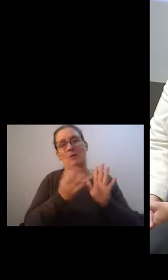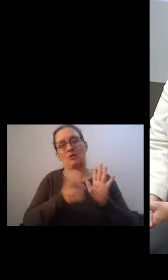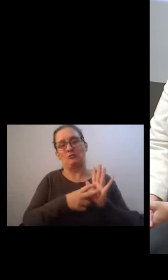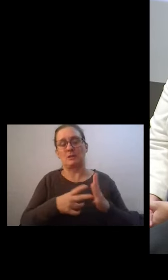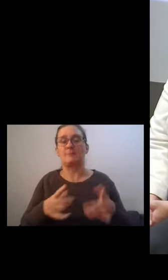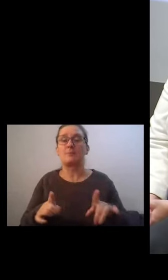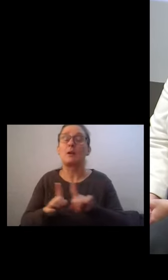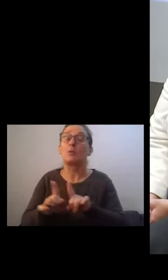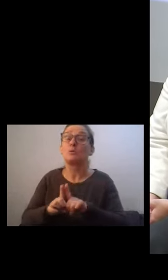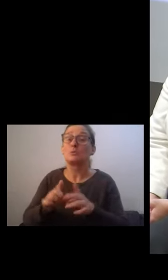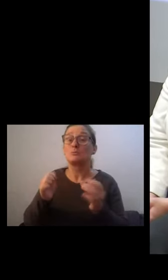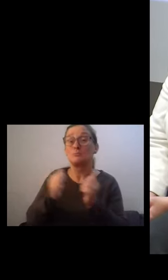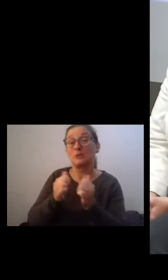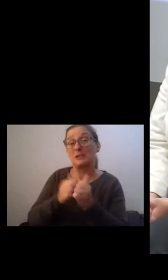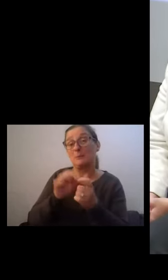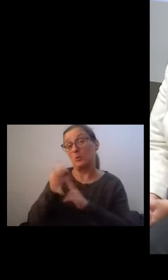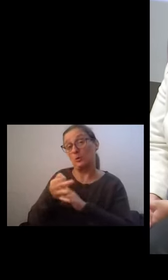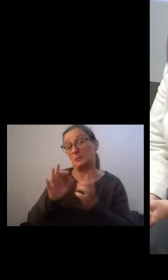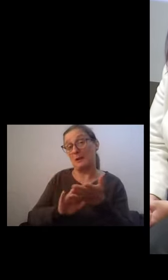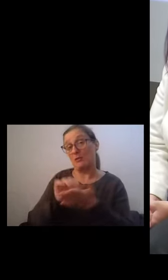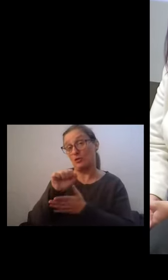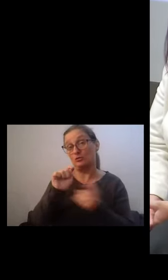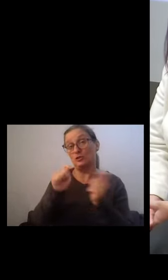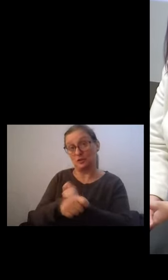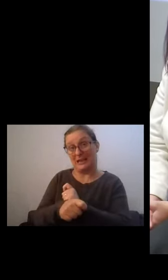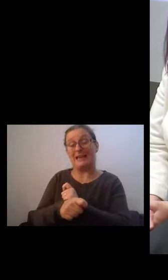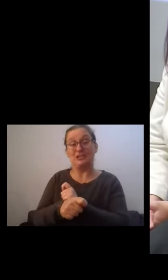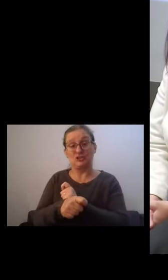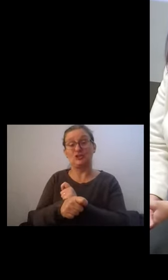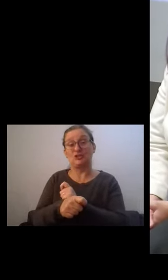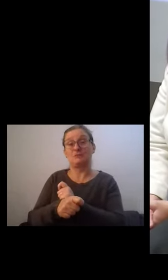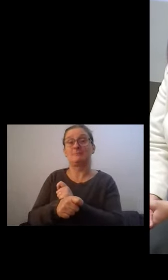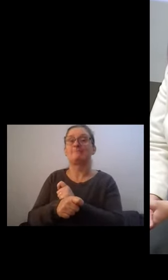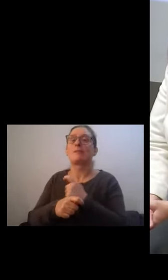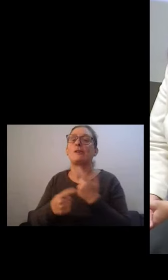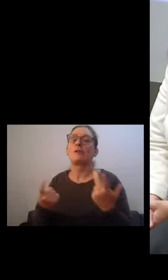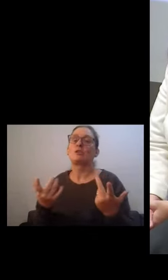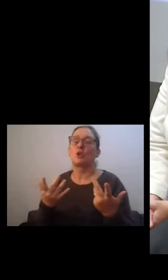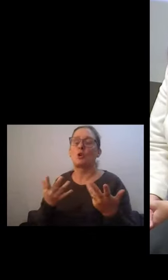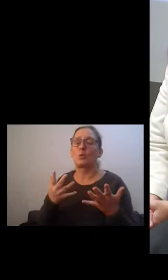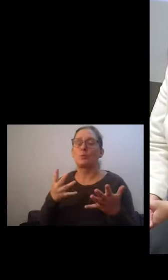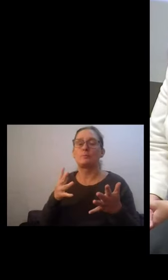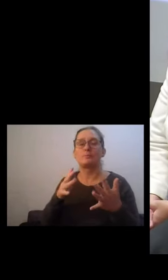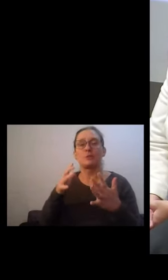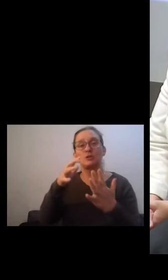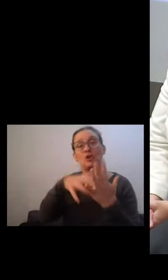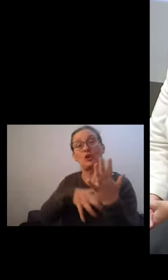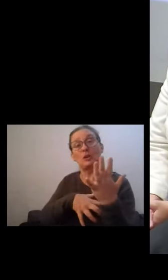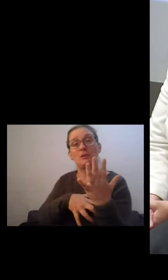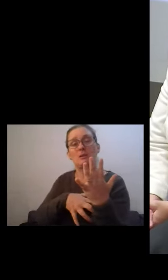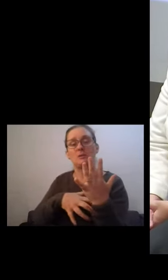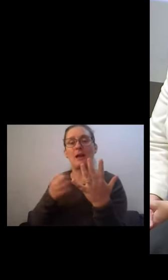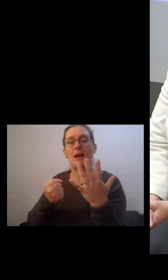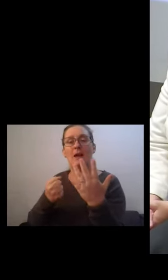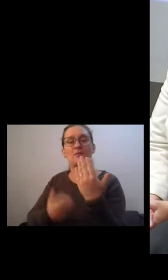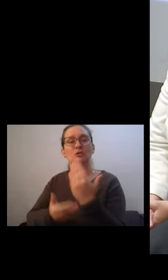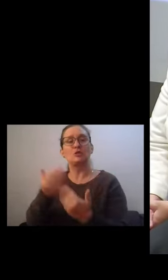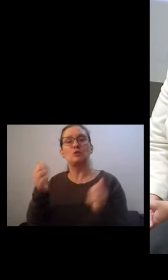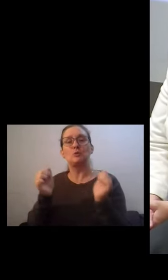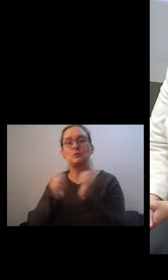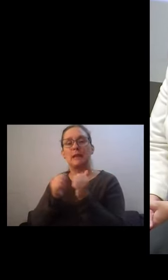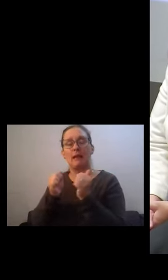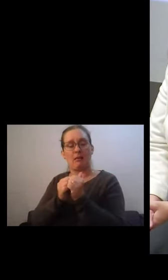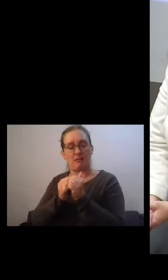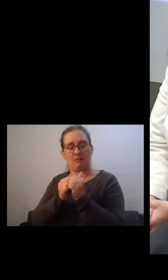change. I was just looking... The document where we've set out our new deal for working people starts off by